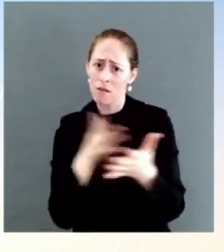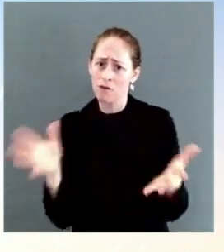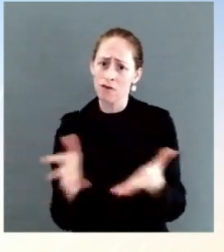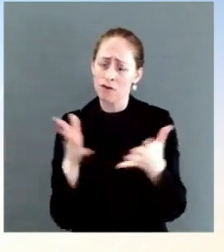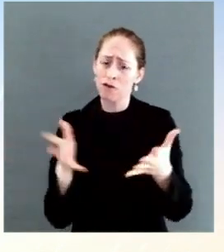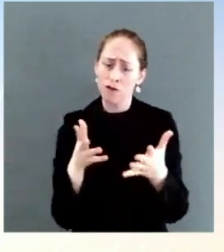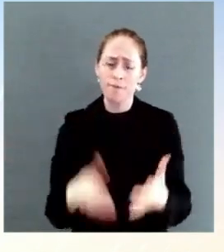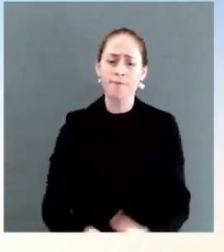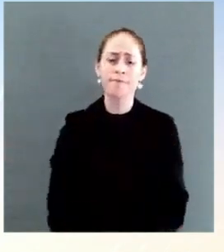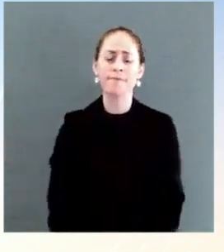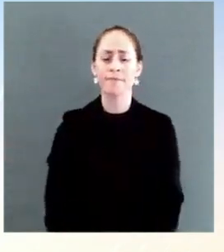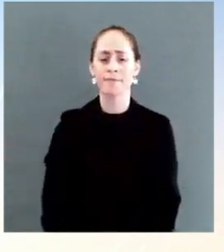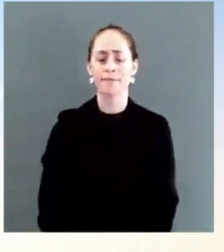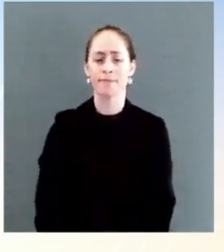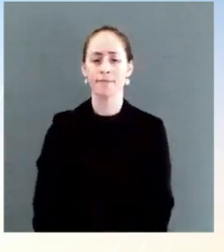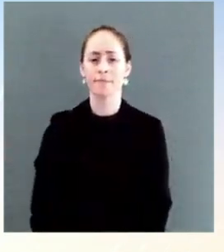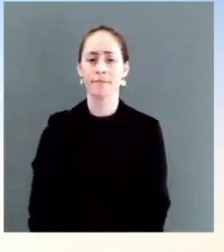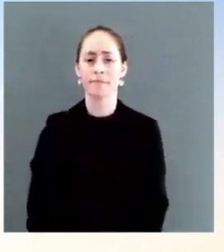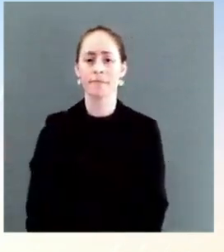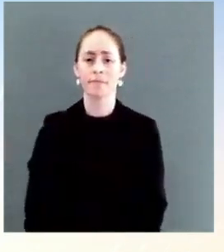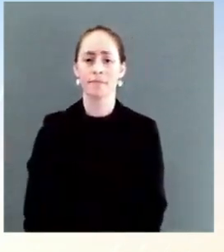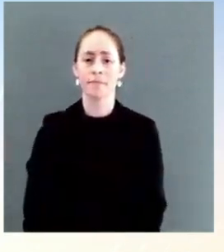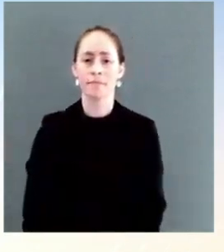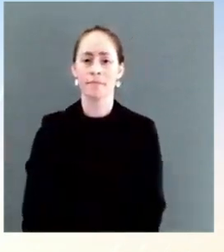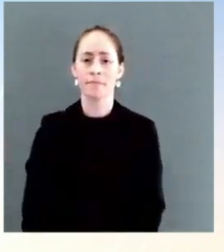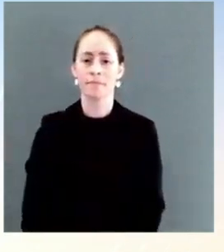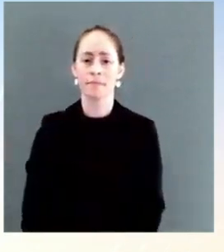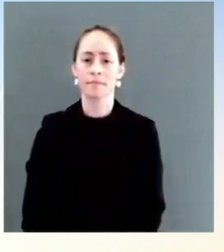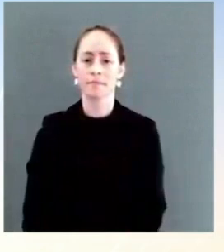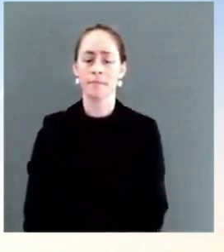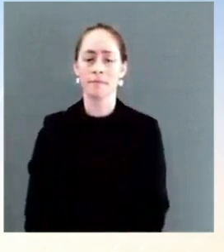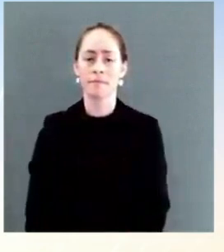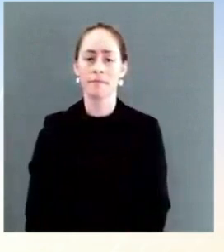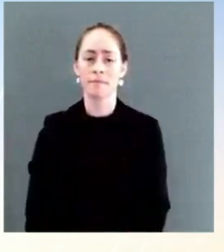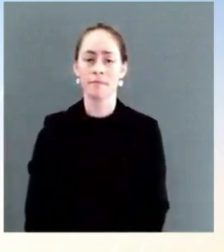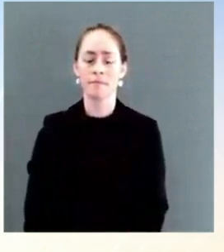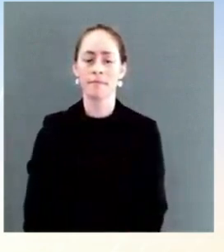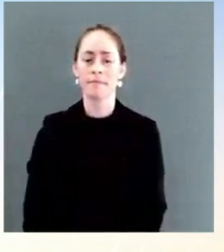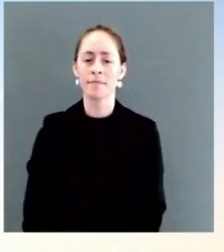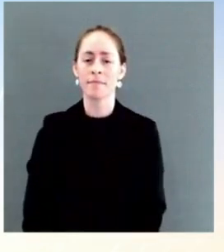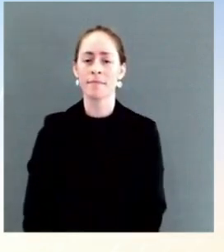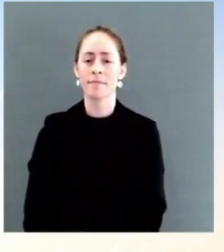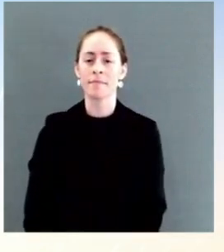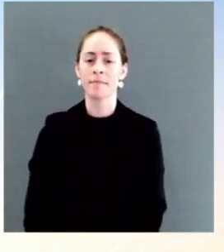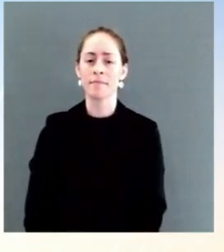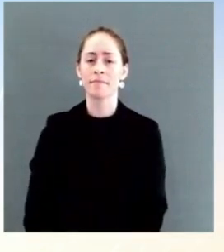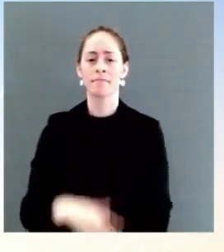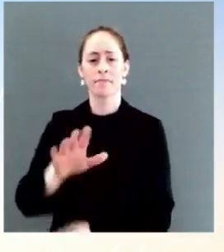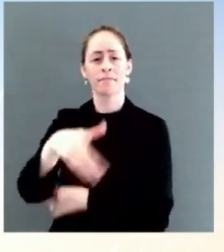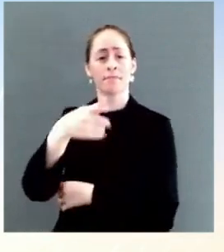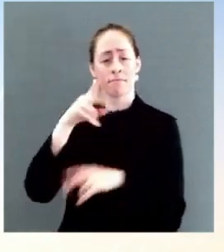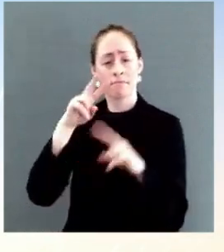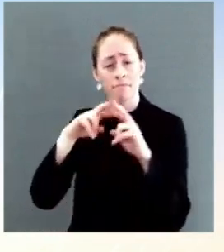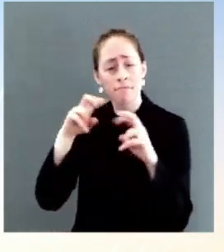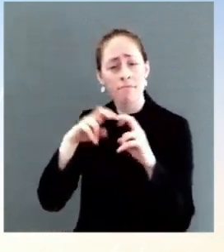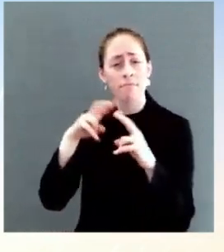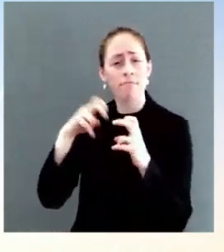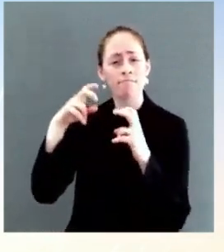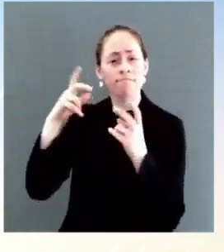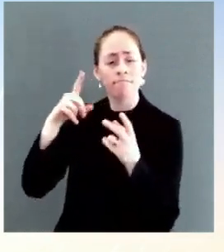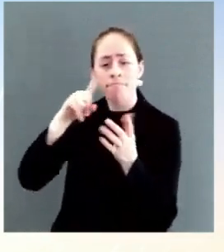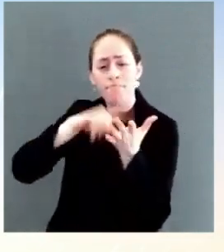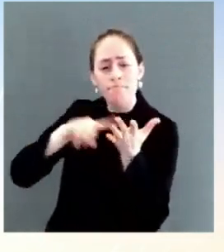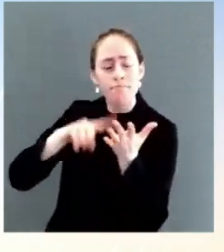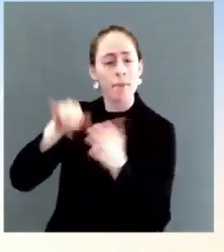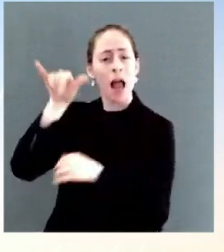antibody and neutralizing antibody peak following the second dose of a two dose MRNA, it's like at this level.